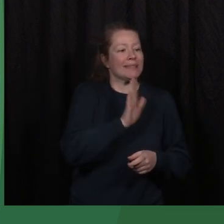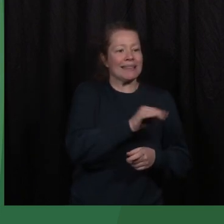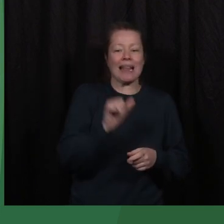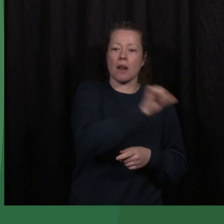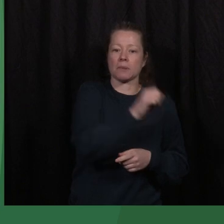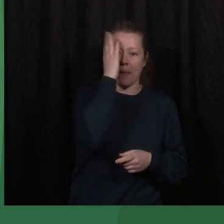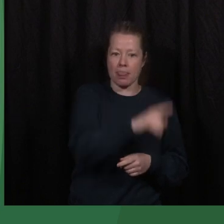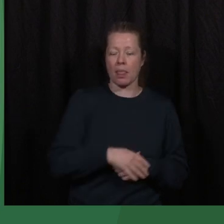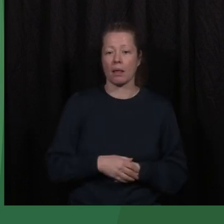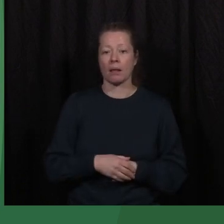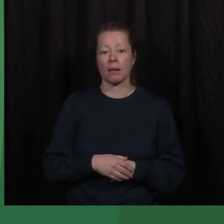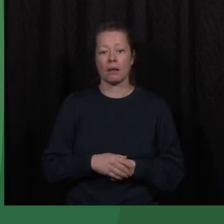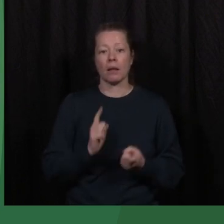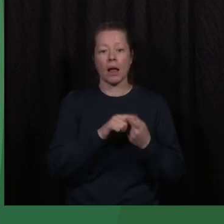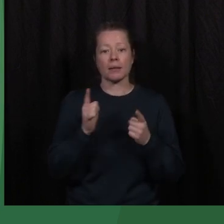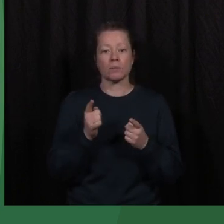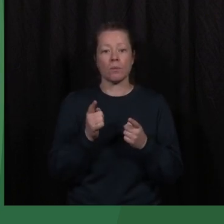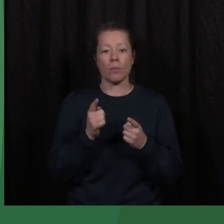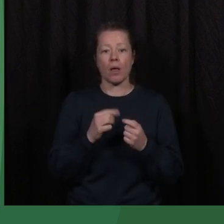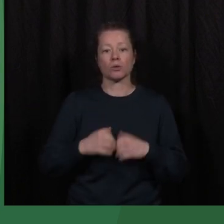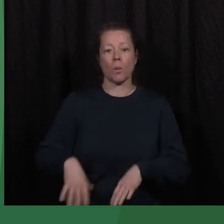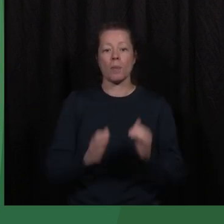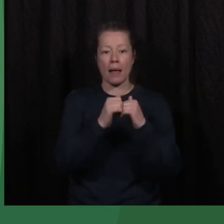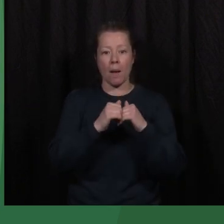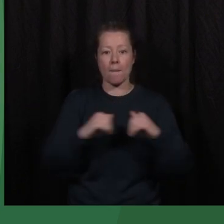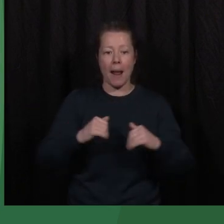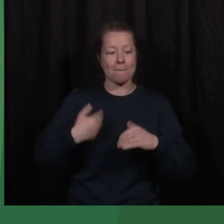and apartheid were more valuable than democratic values.